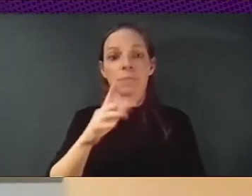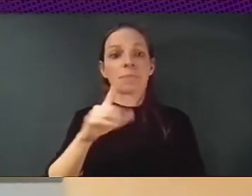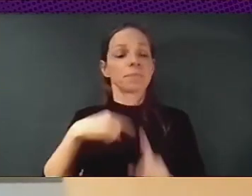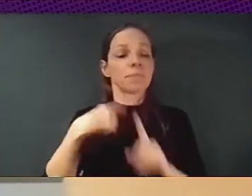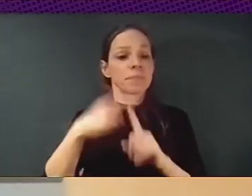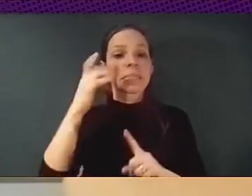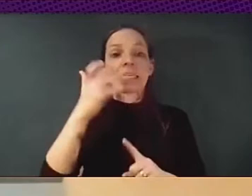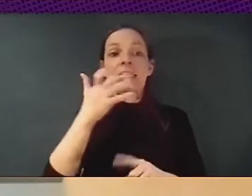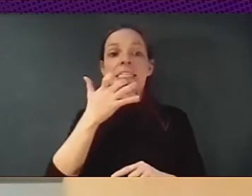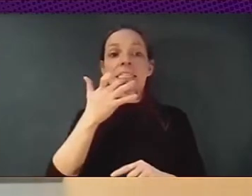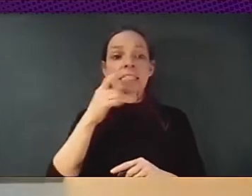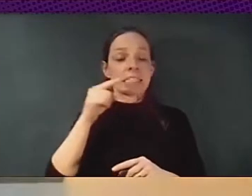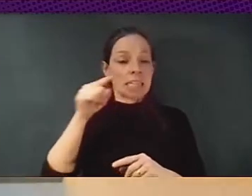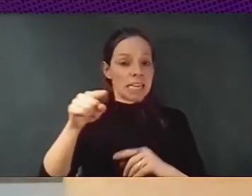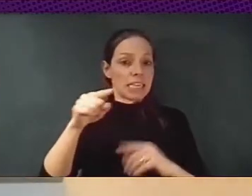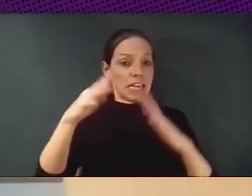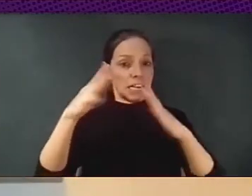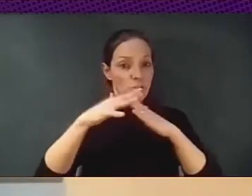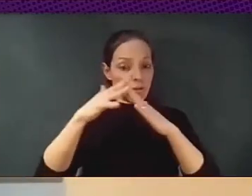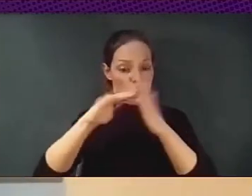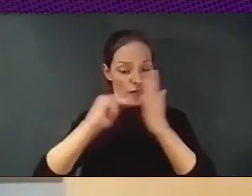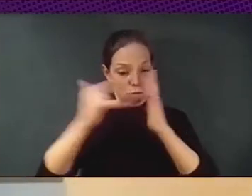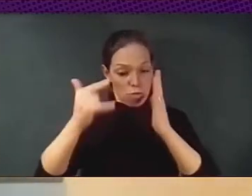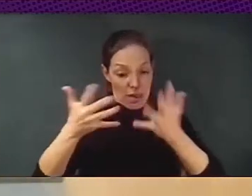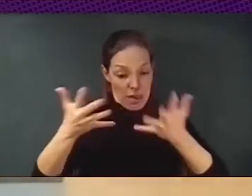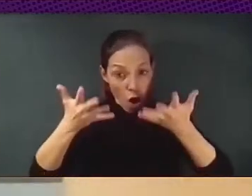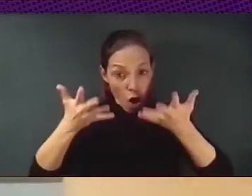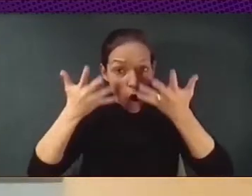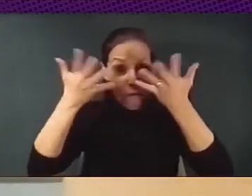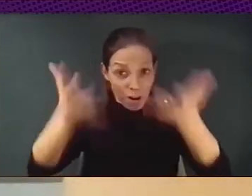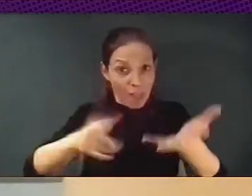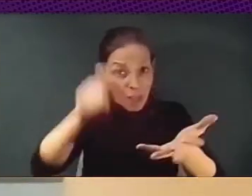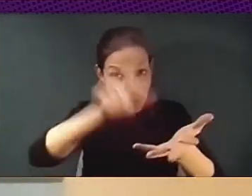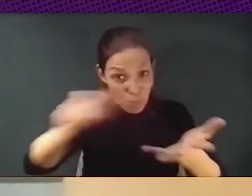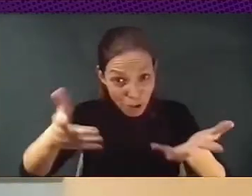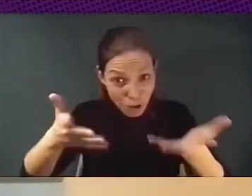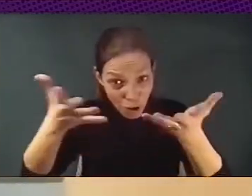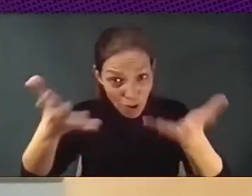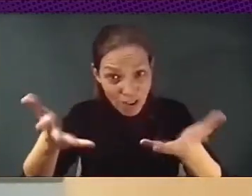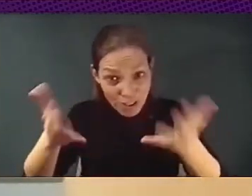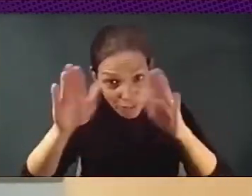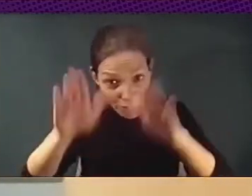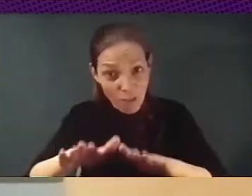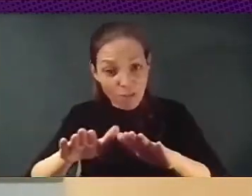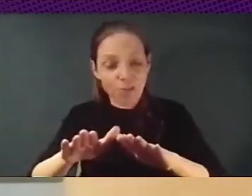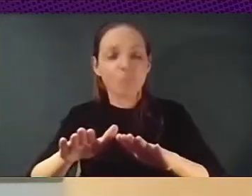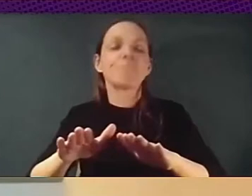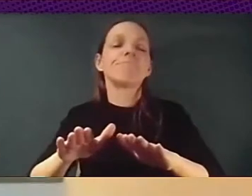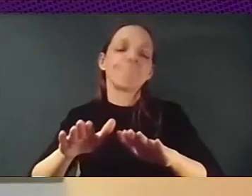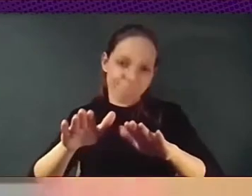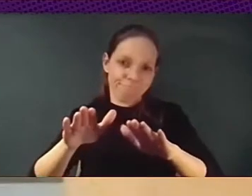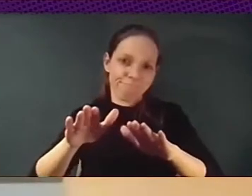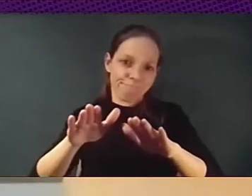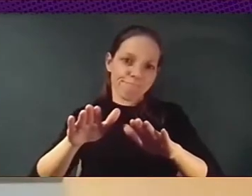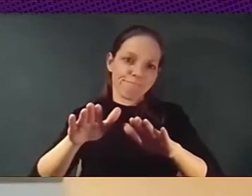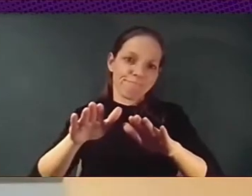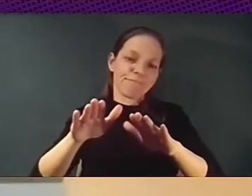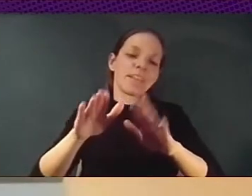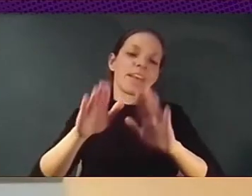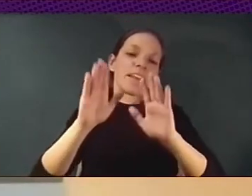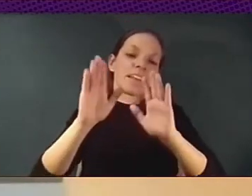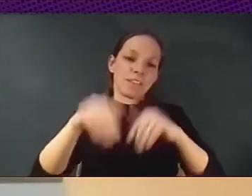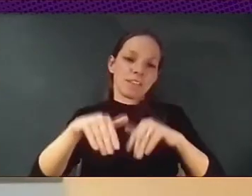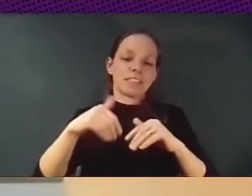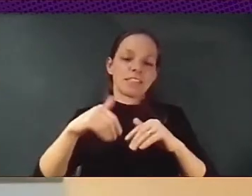people, you can really put it at the service of the political program of the city of Barcelona. So regaining sovereignty,